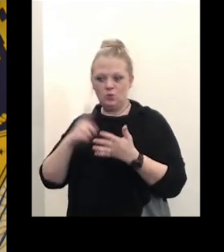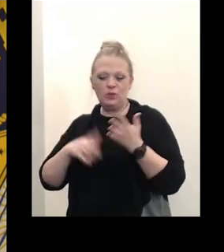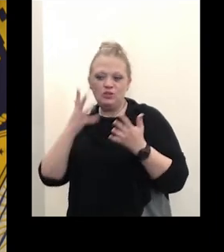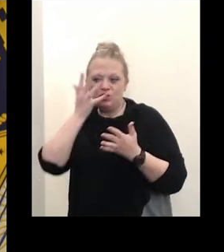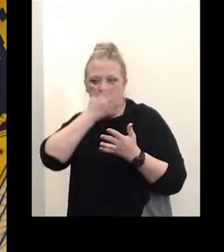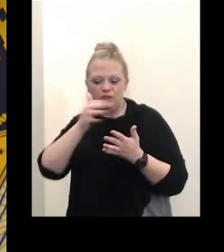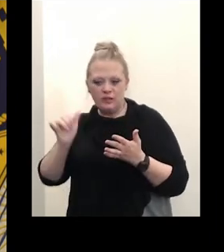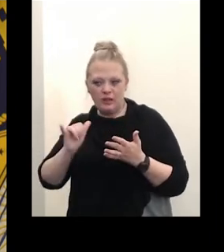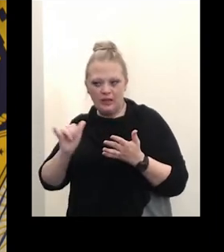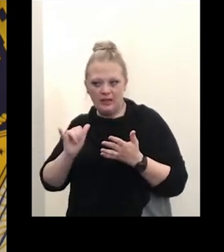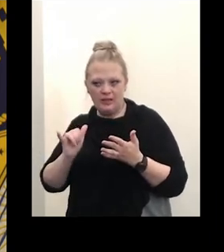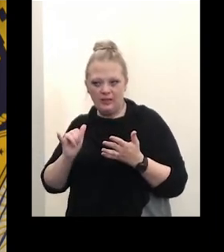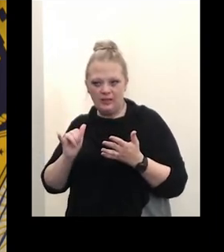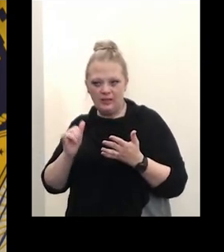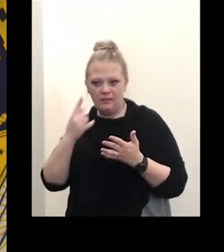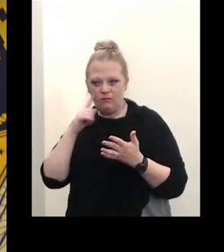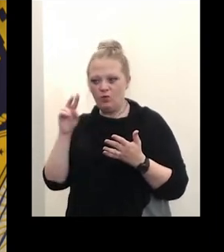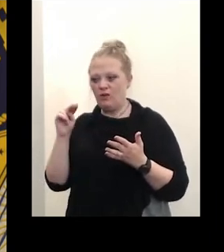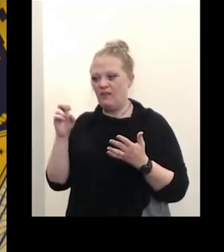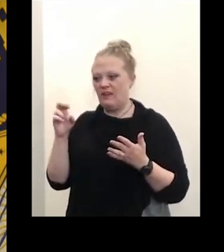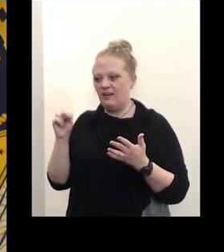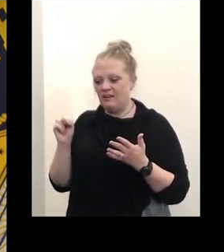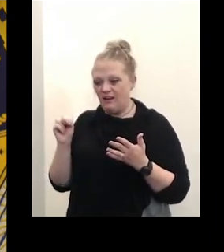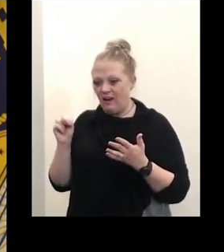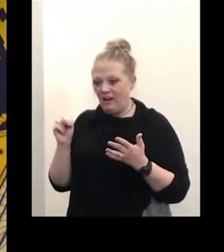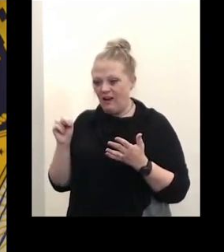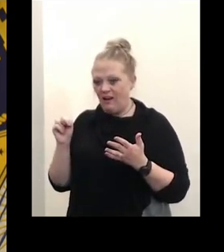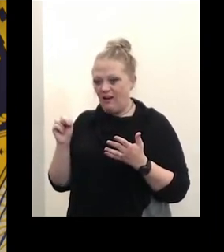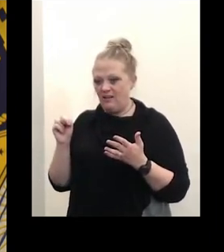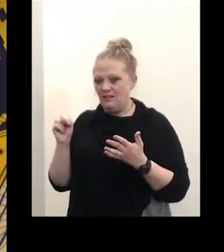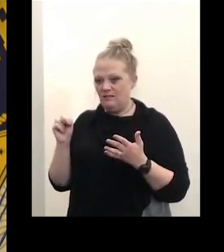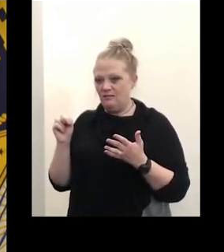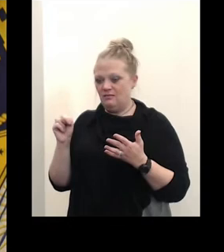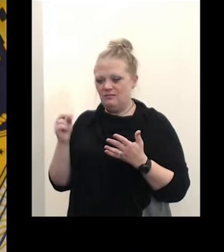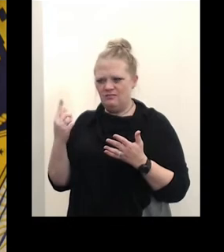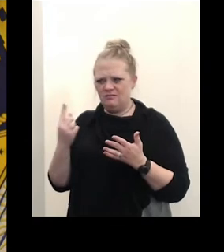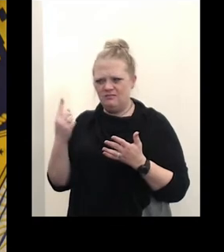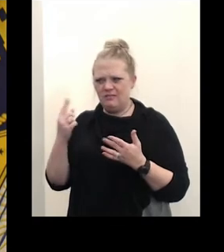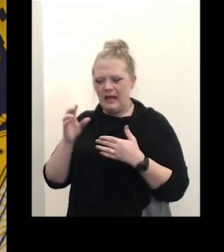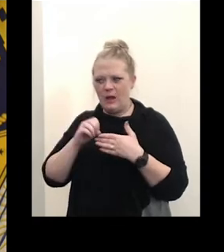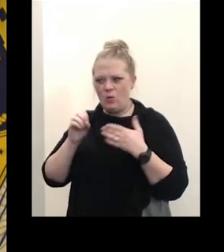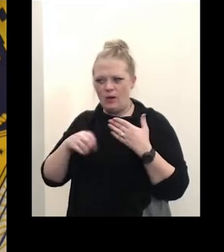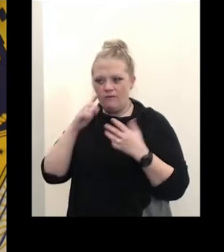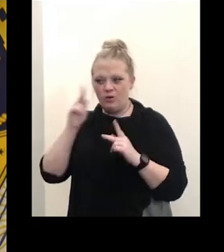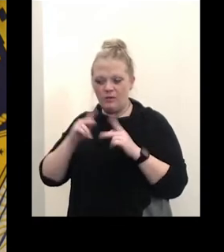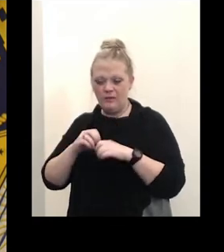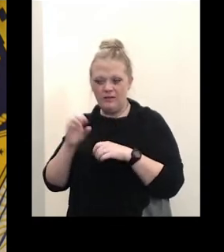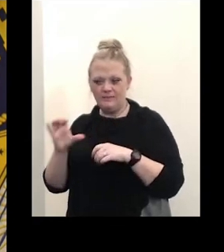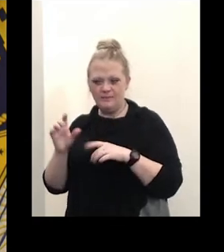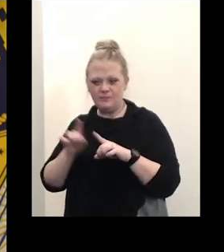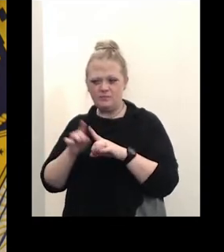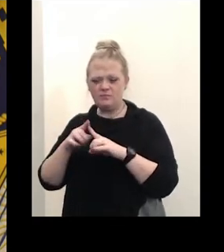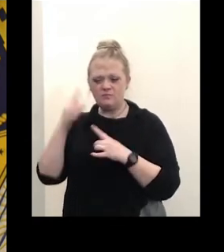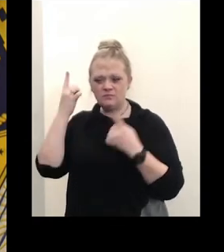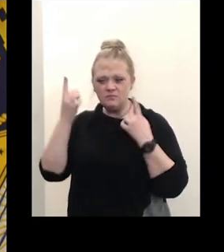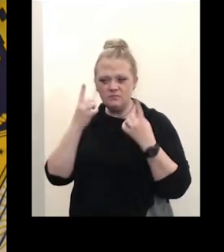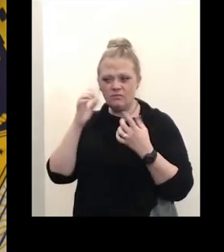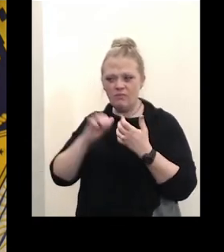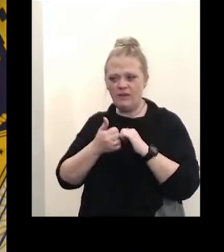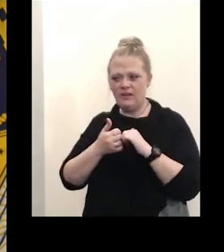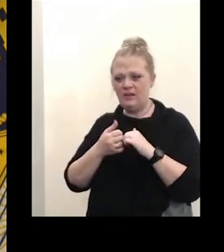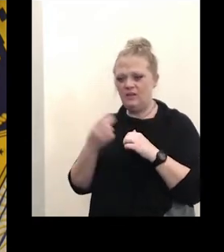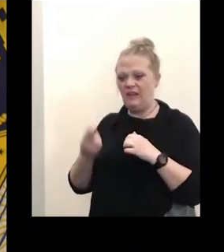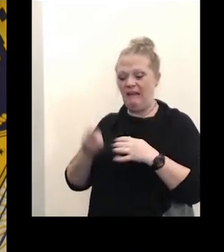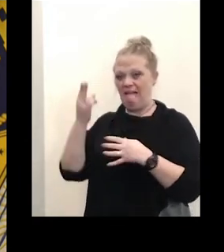as far as the non-lethal outcomes of covid right now for people in harry county and i'm also wondering how the high covid